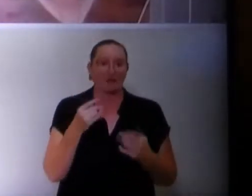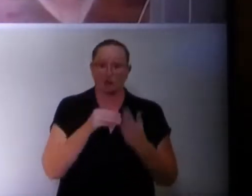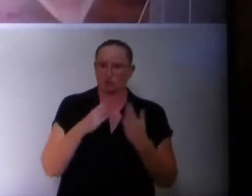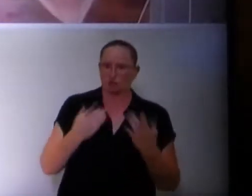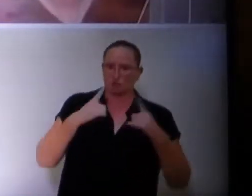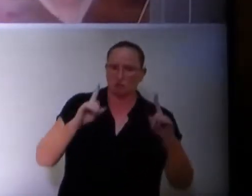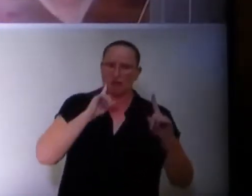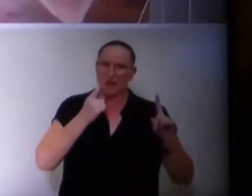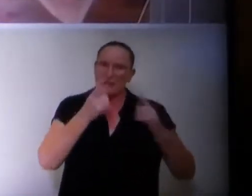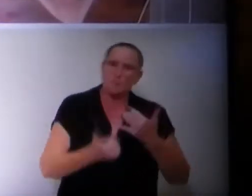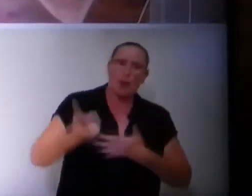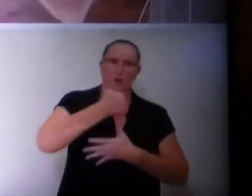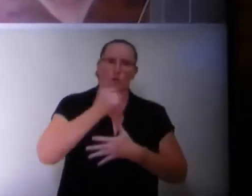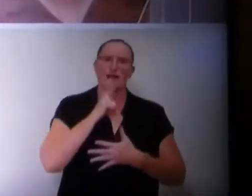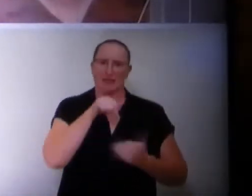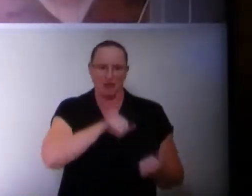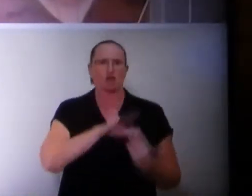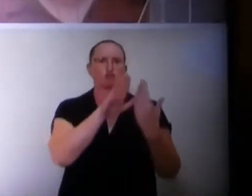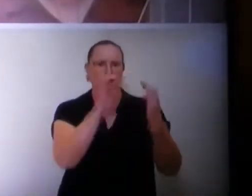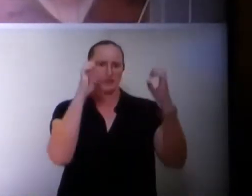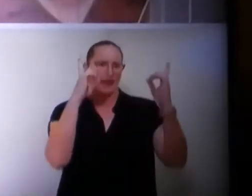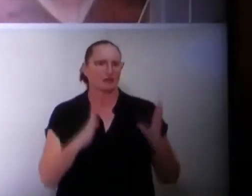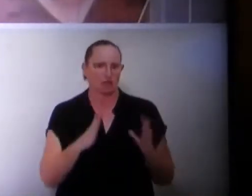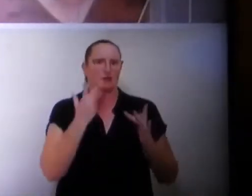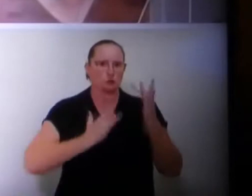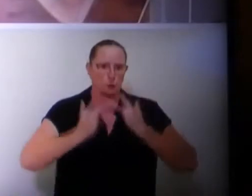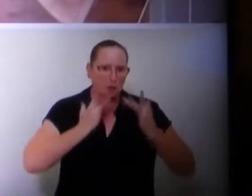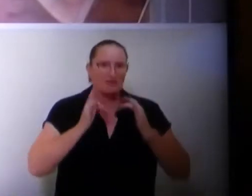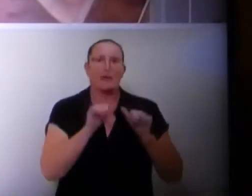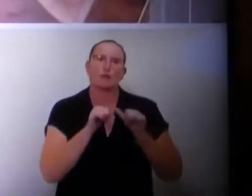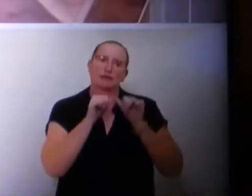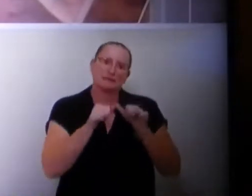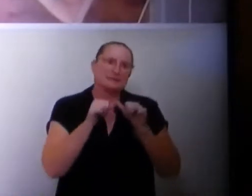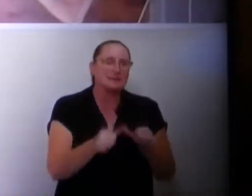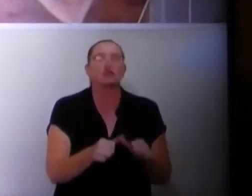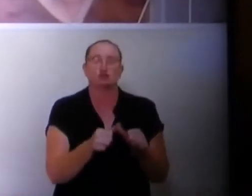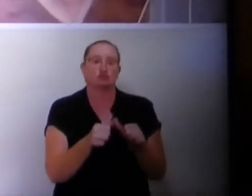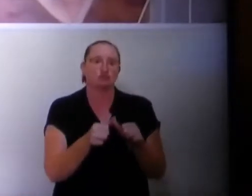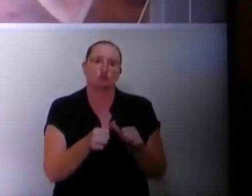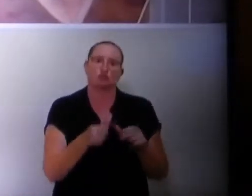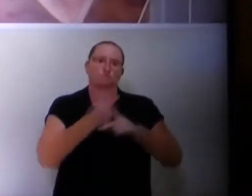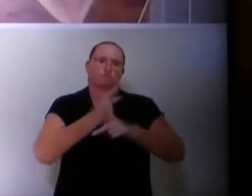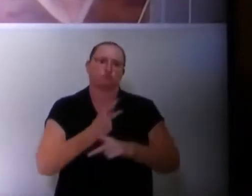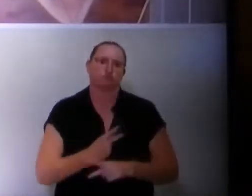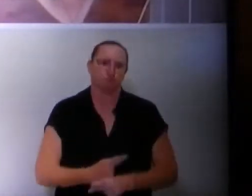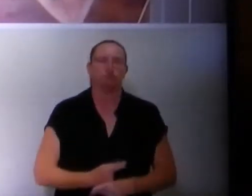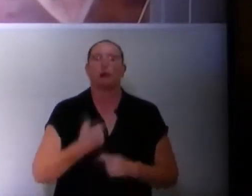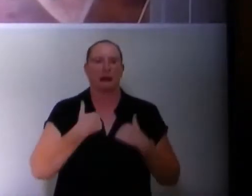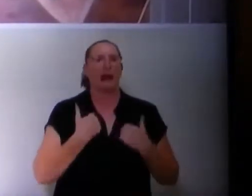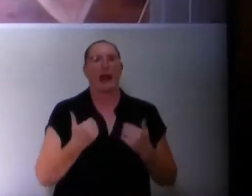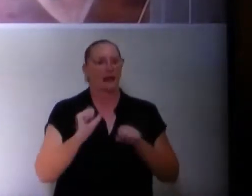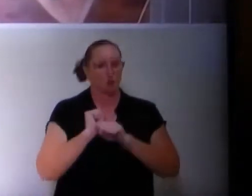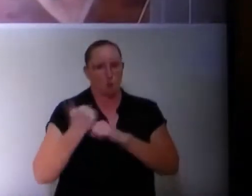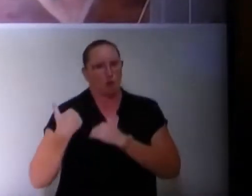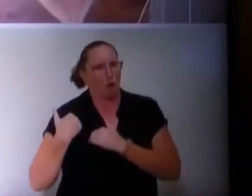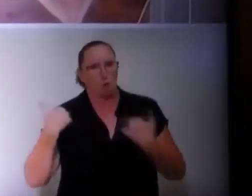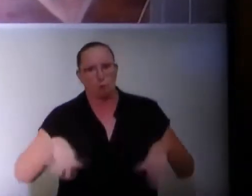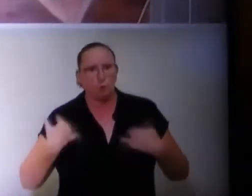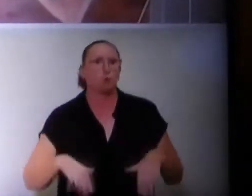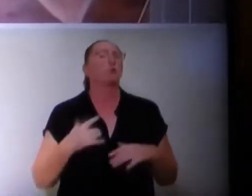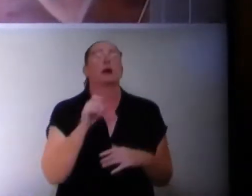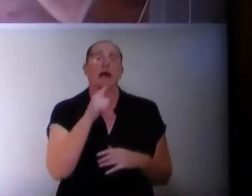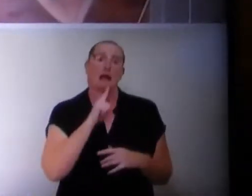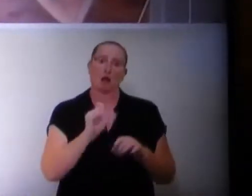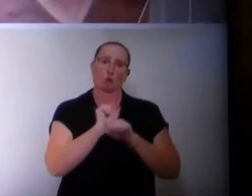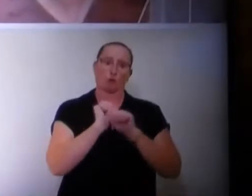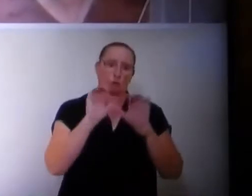we need to have a plan in place that addresses the educator shortage, which will continue to escalate as their workloads and working conditions worsen. We are a member-led organization, and